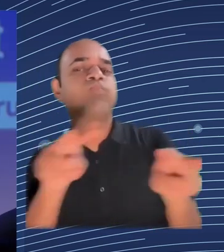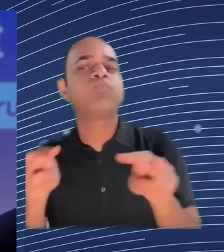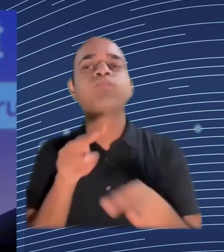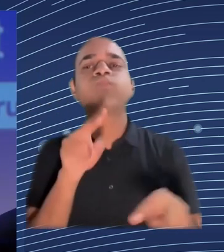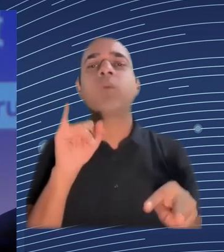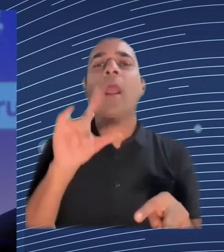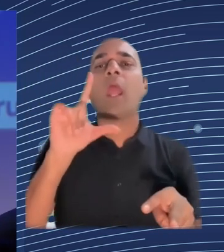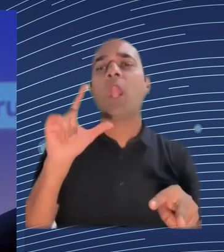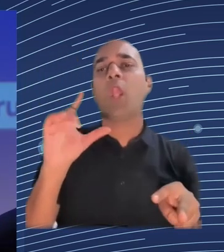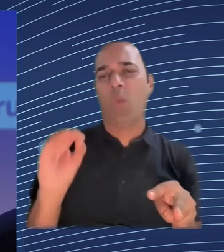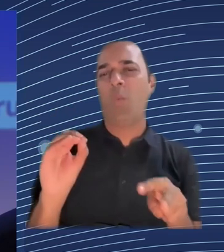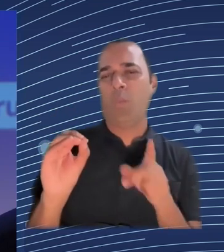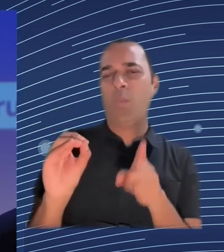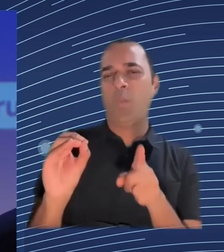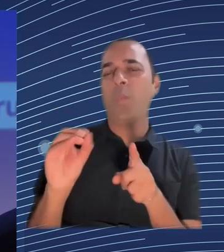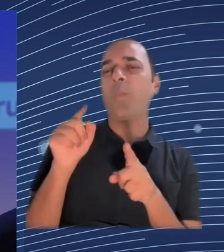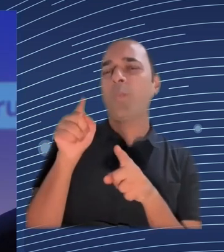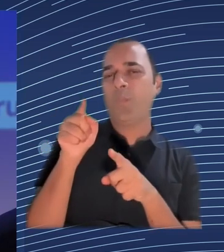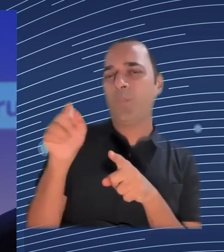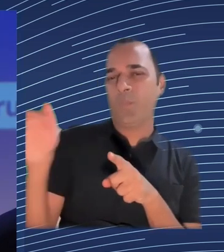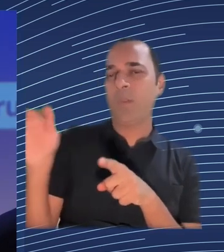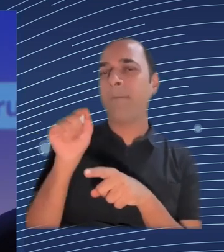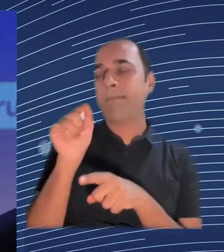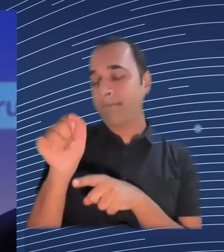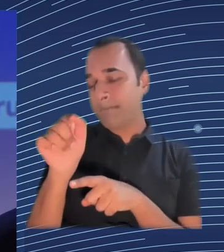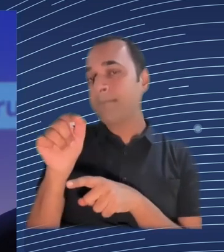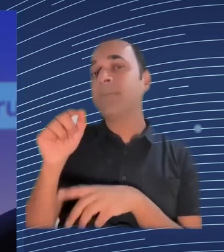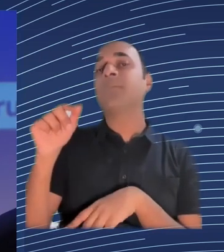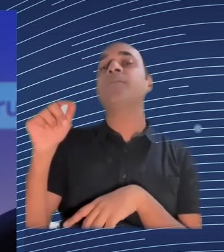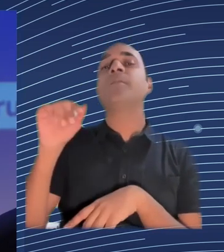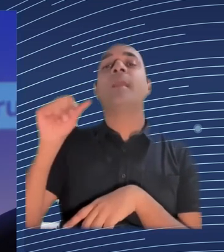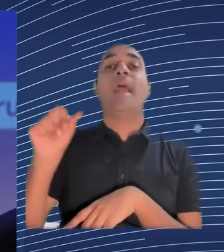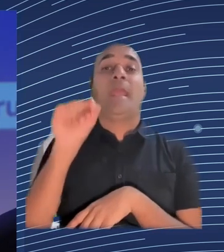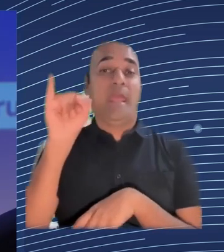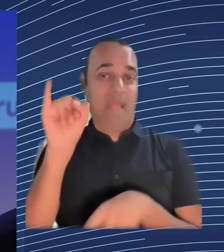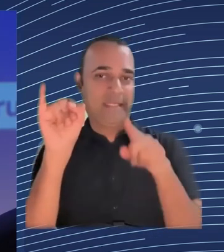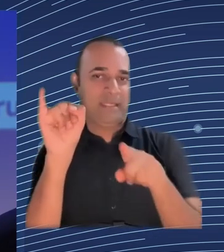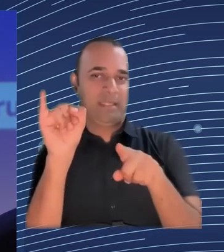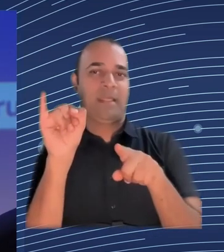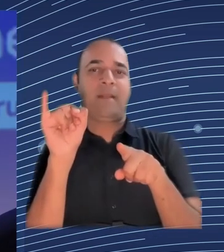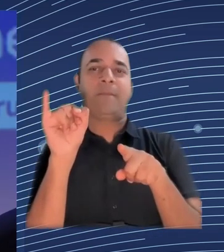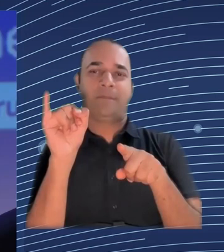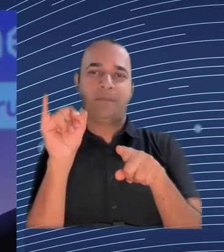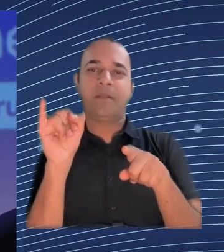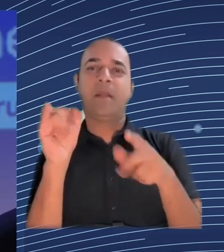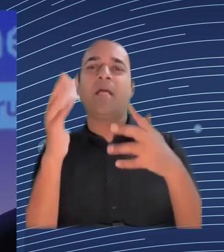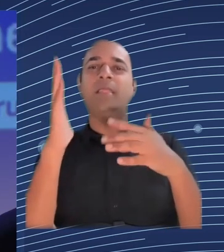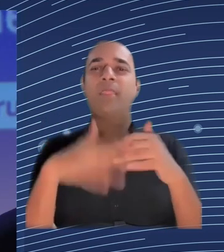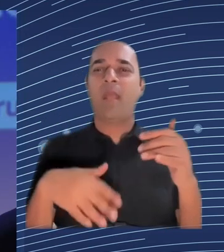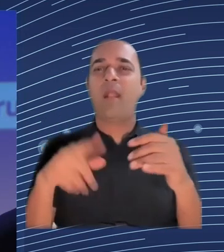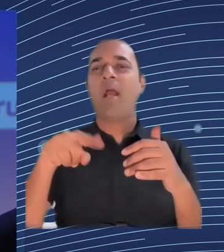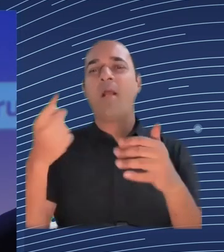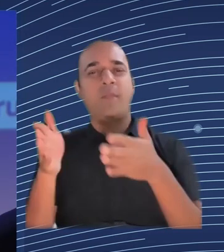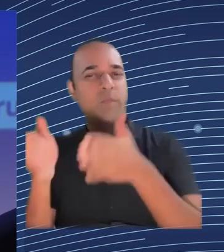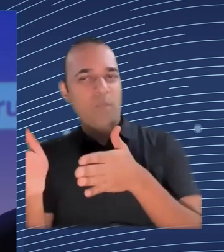we need to change that and apply these laws and the other thing with I ask we I will